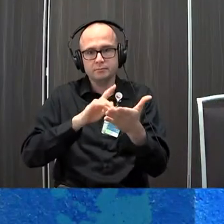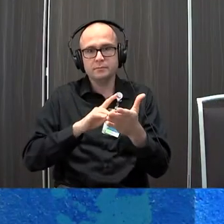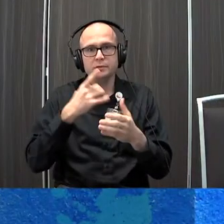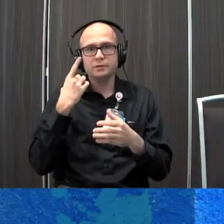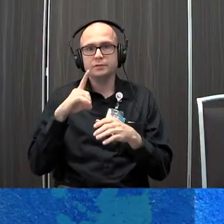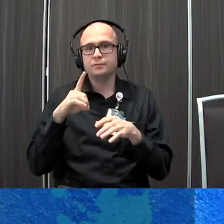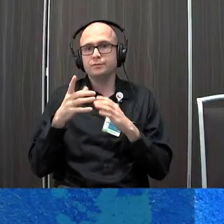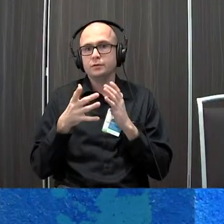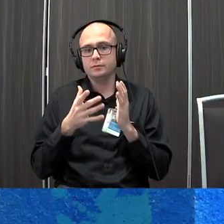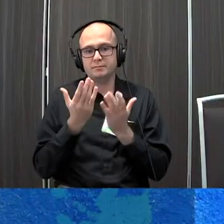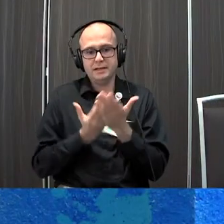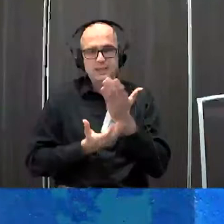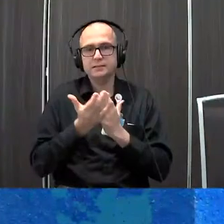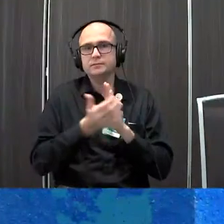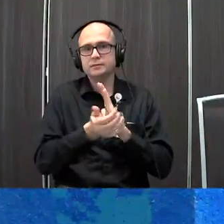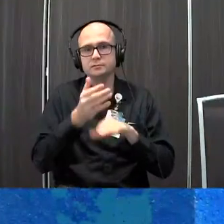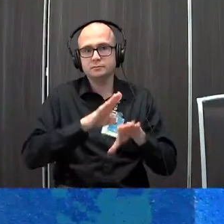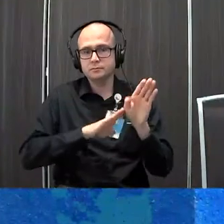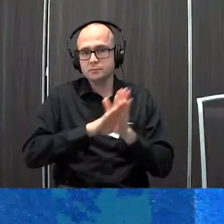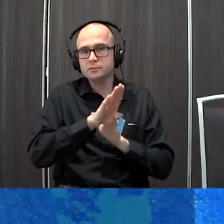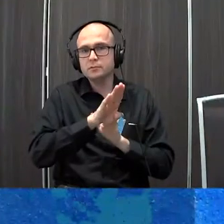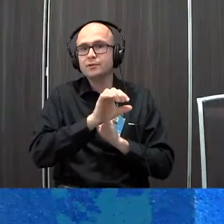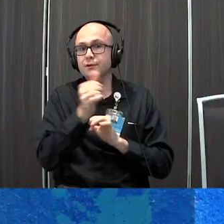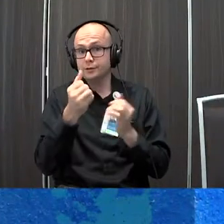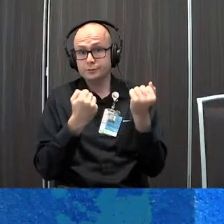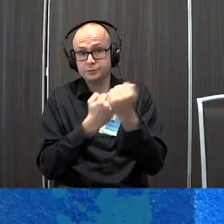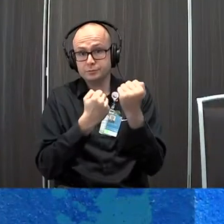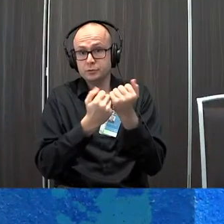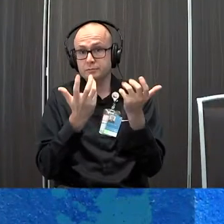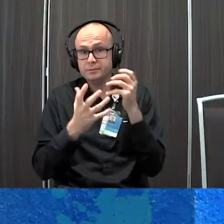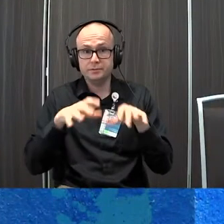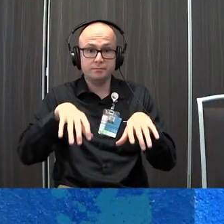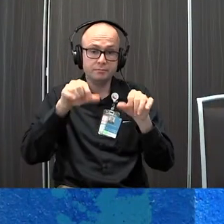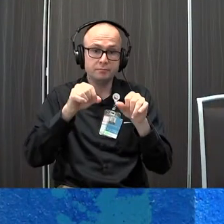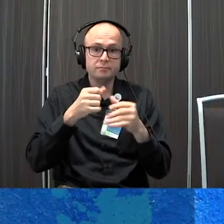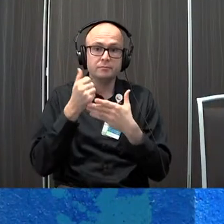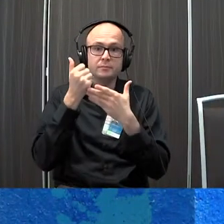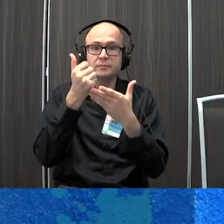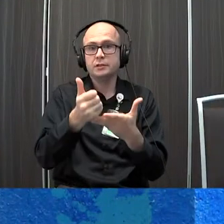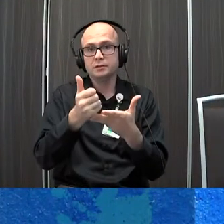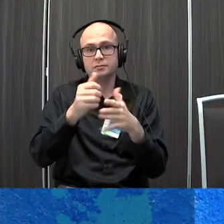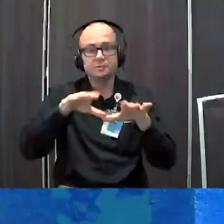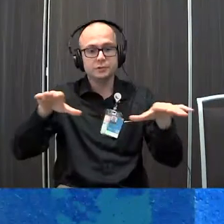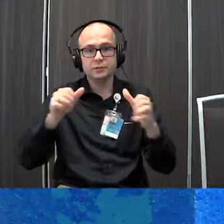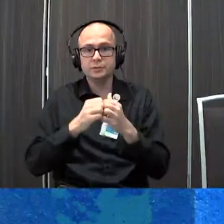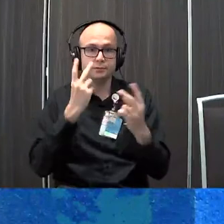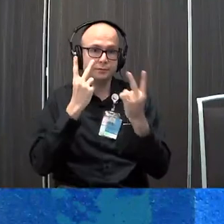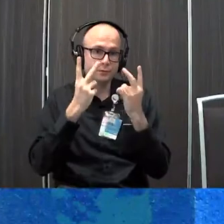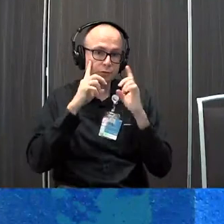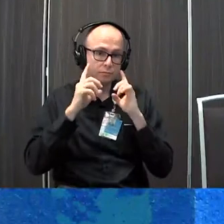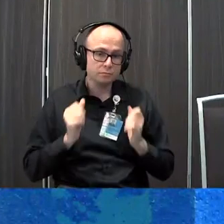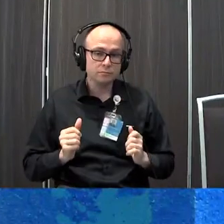motor learning is another support that you might utilize to help a child with visual impairment